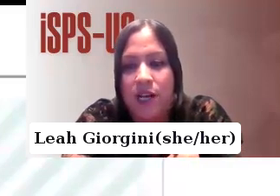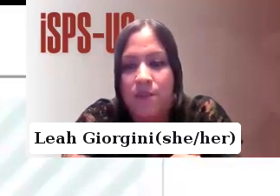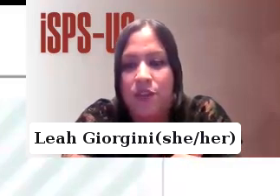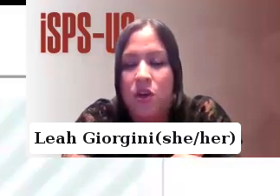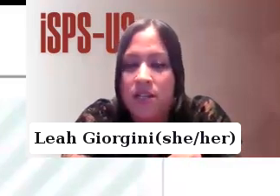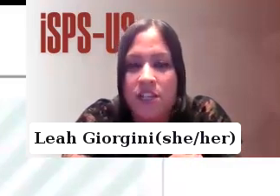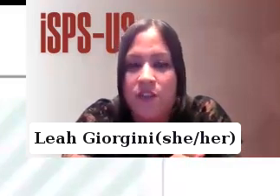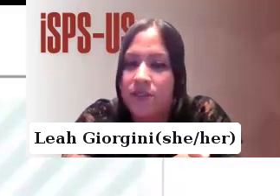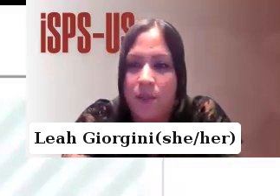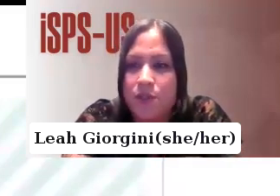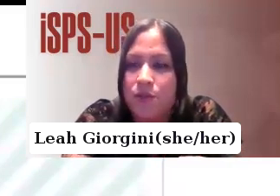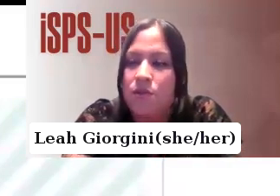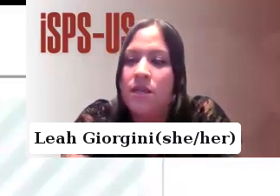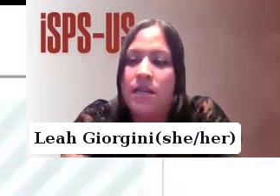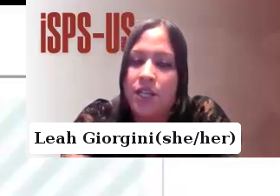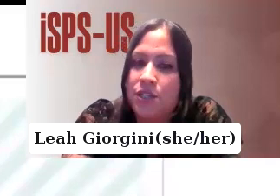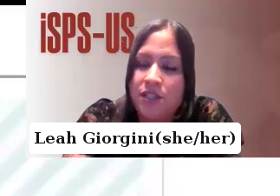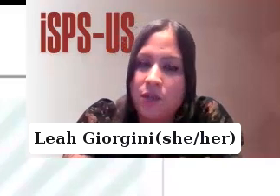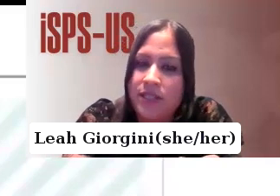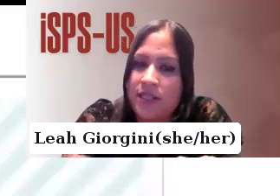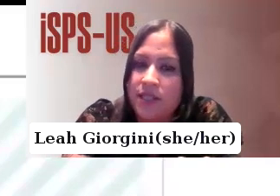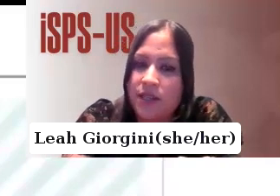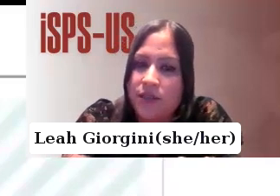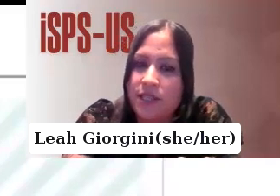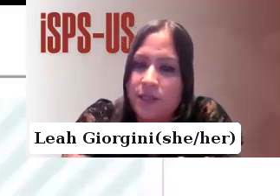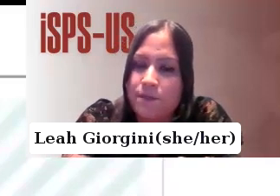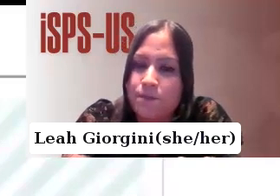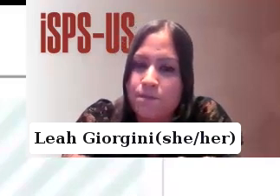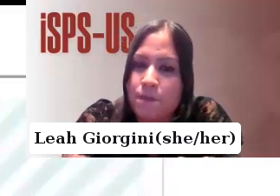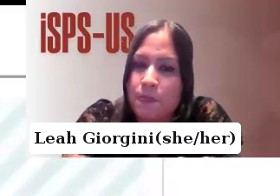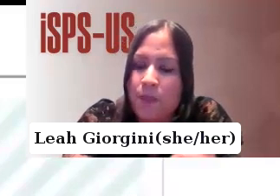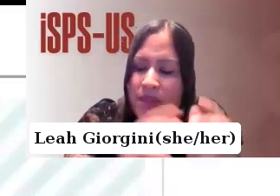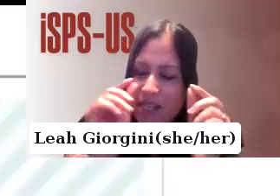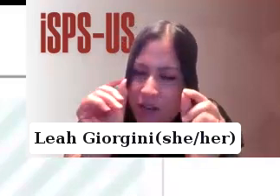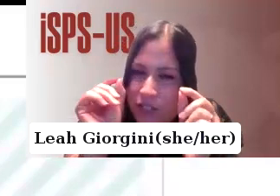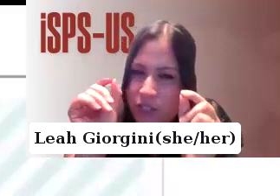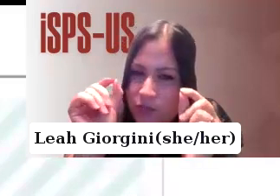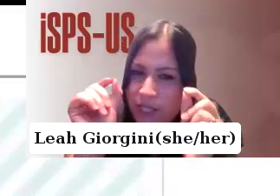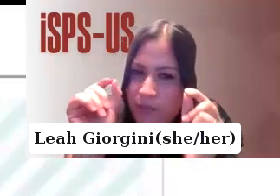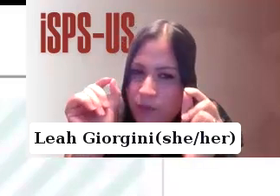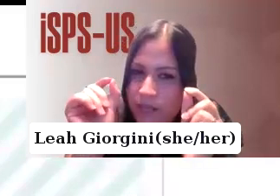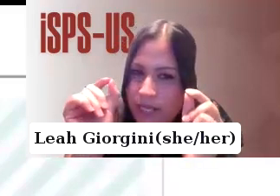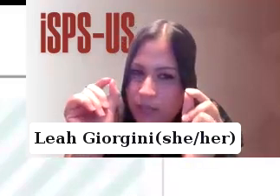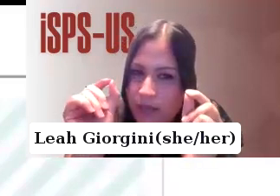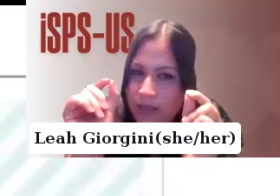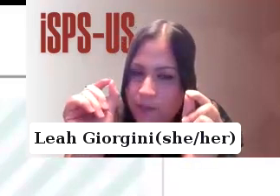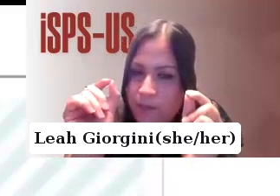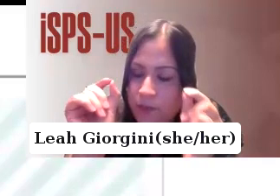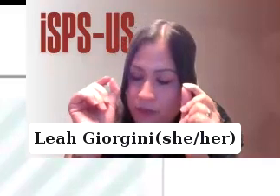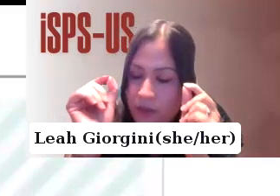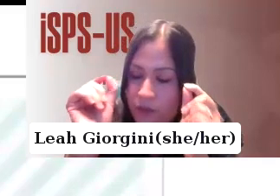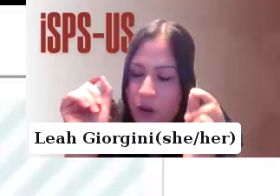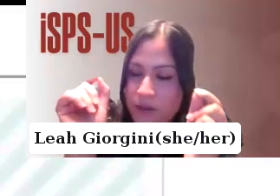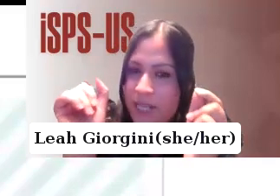the kind of um cognitive or perceptual issues that we see in psychosis but then here are two really important aspects